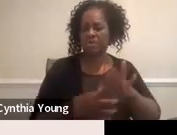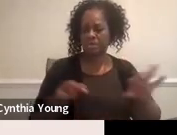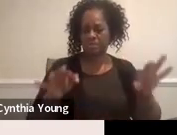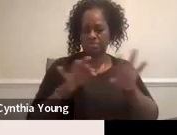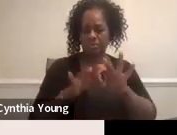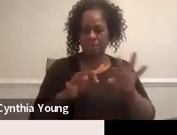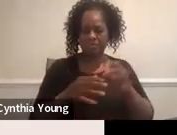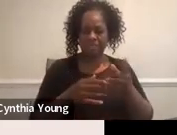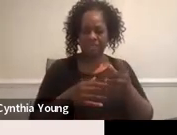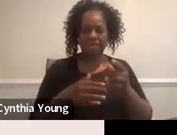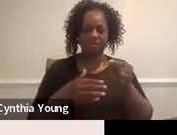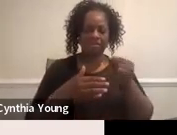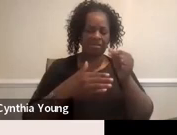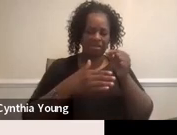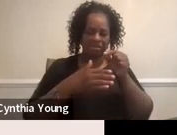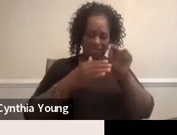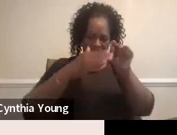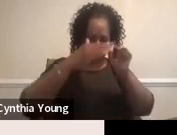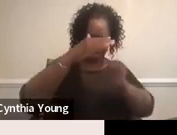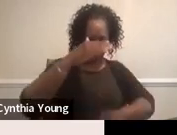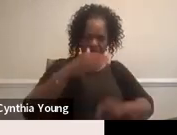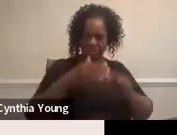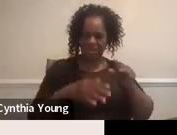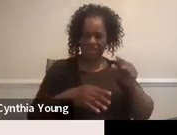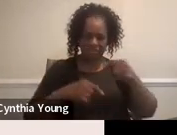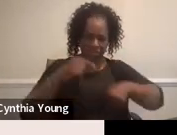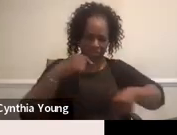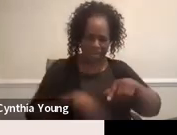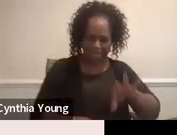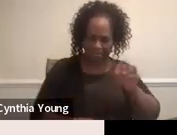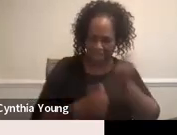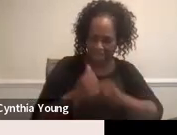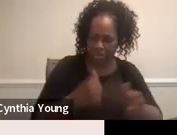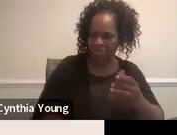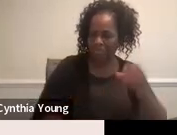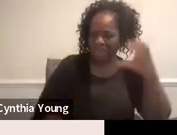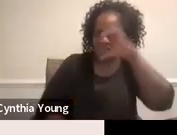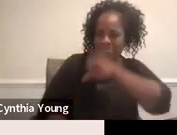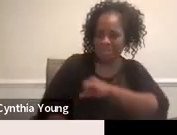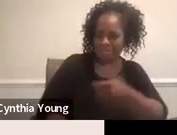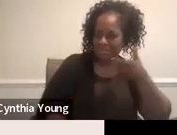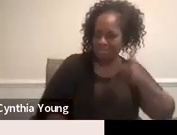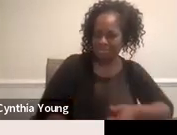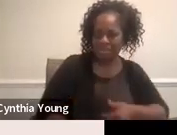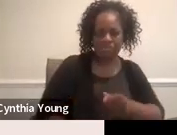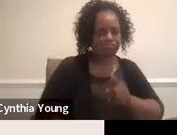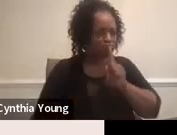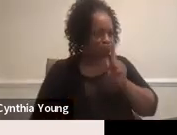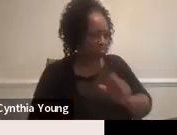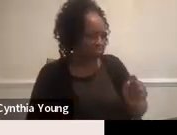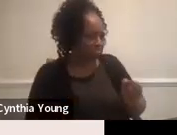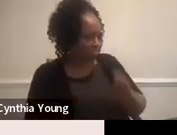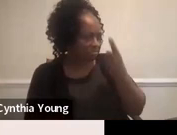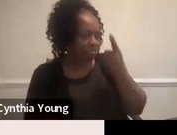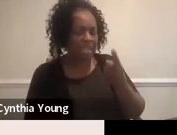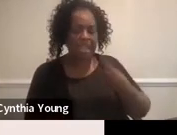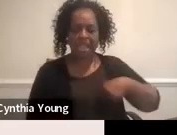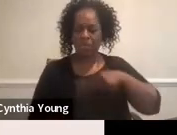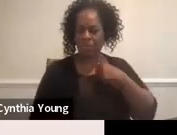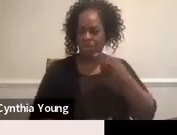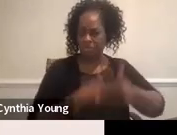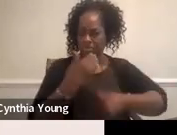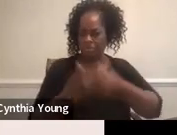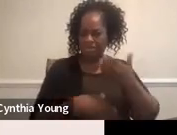in underneath each one of those to find any ones that I may have missed. Absolutely. Yep. And we're also in the